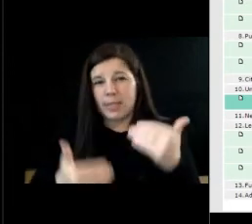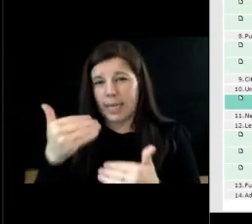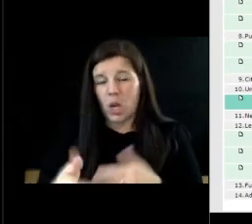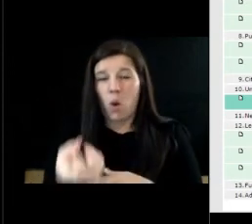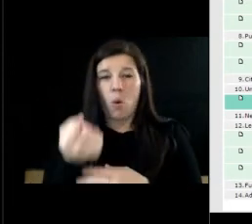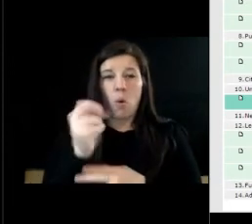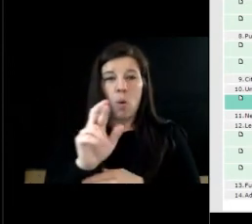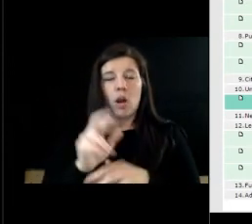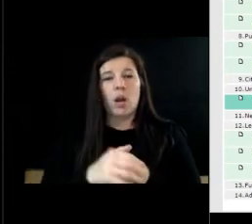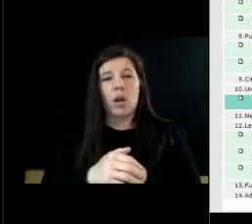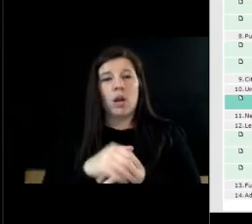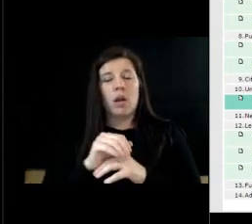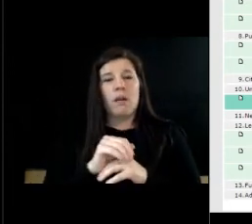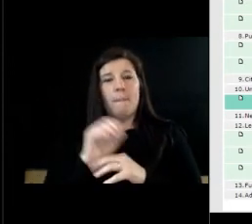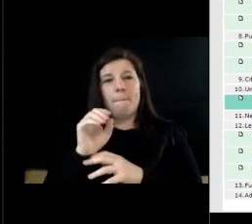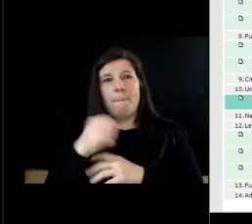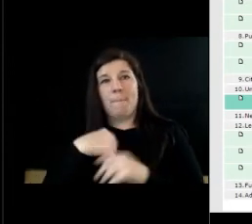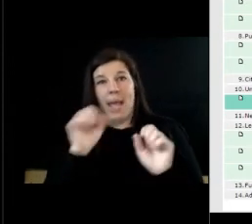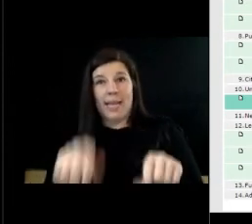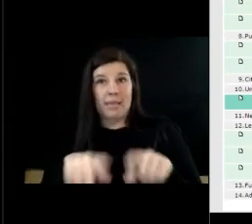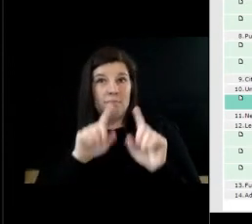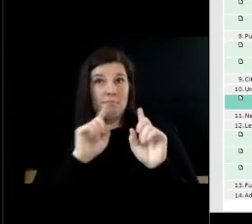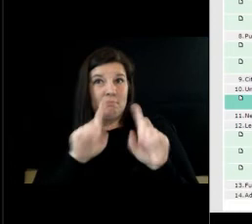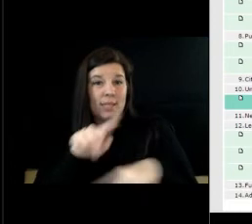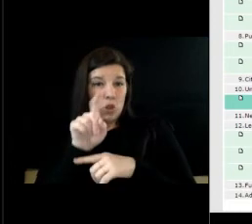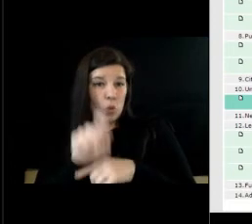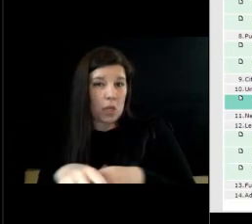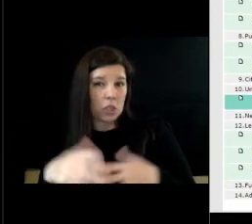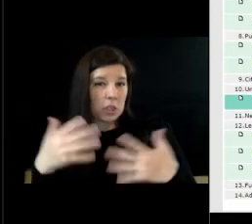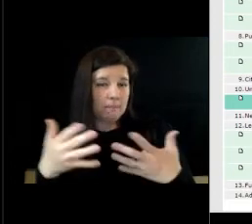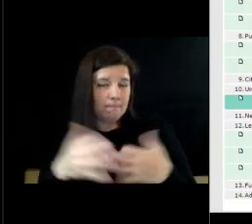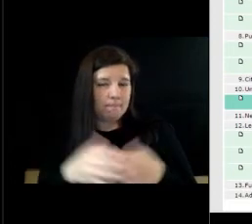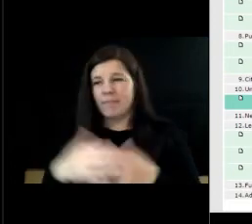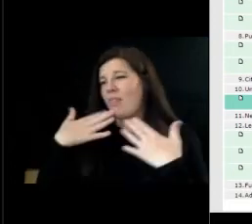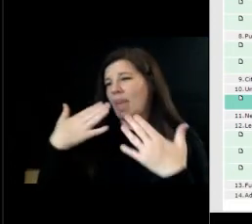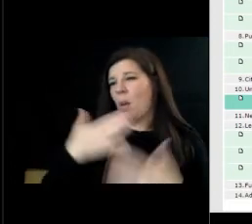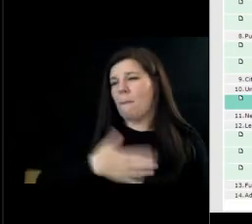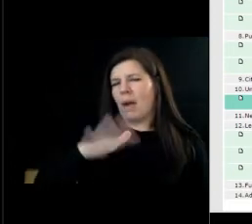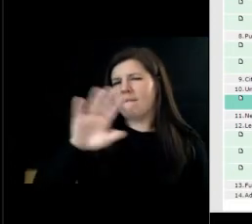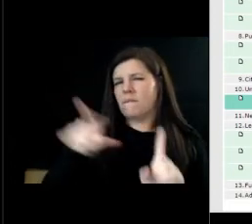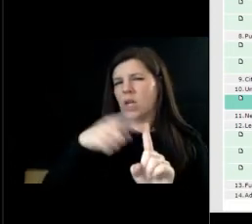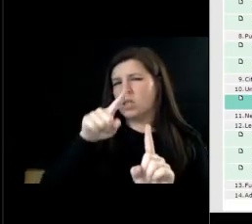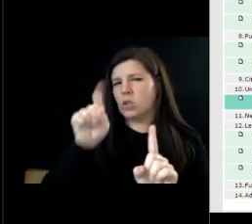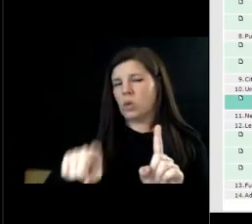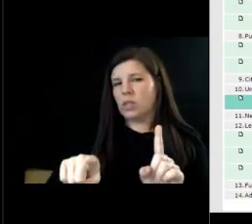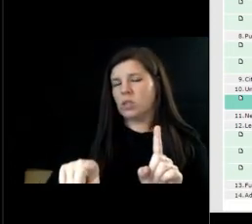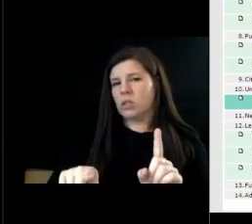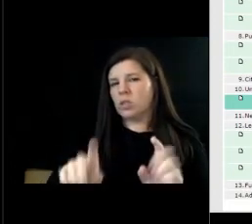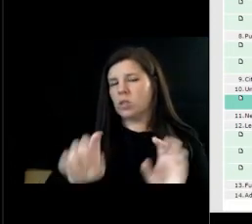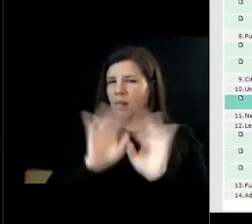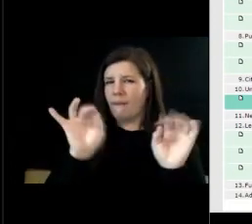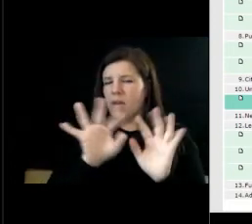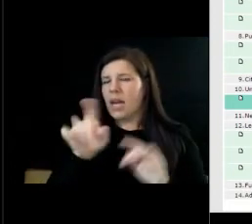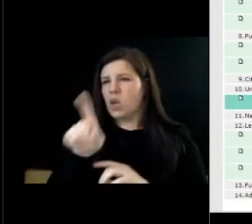if i can answer any questions for you thank you my first question is i just to clarify you need